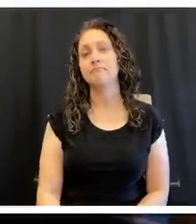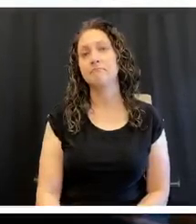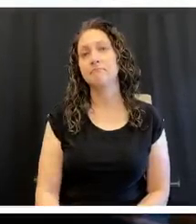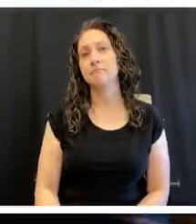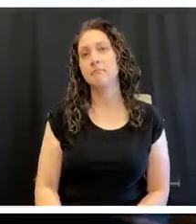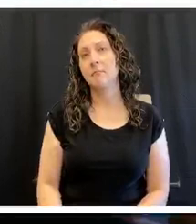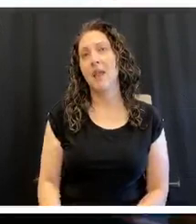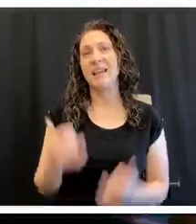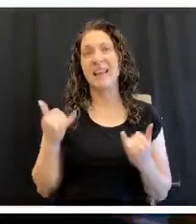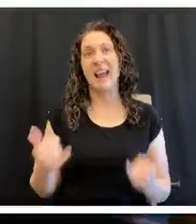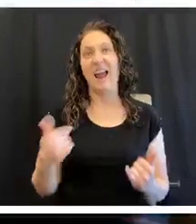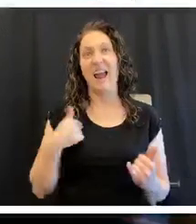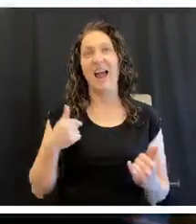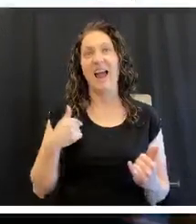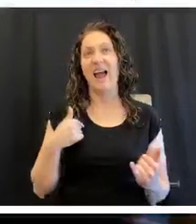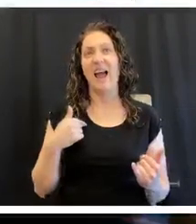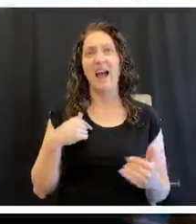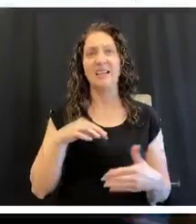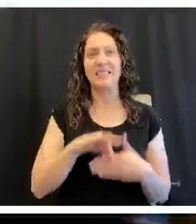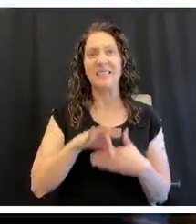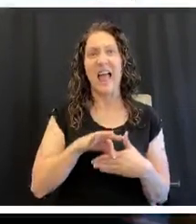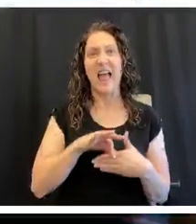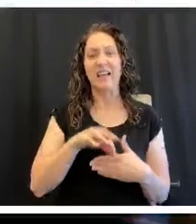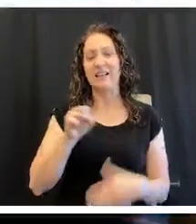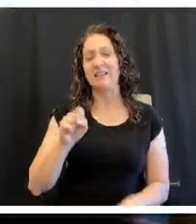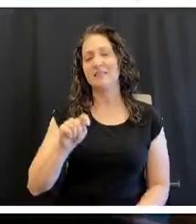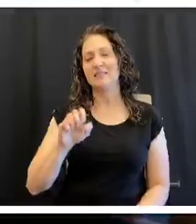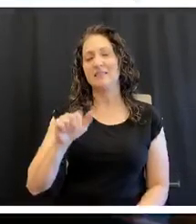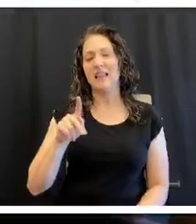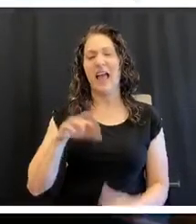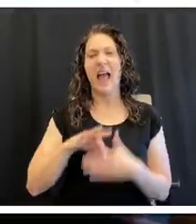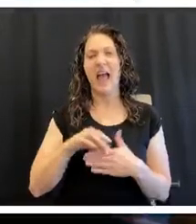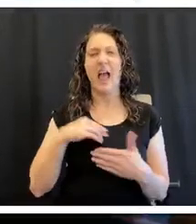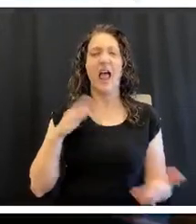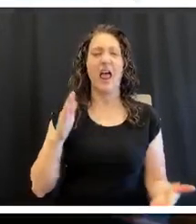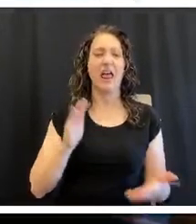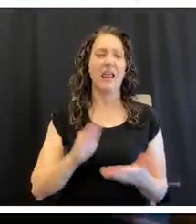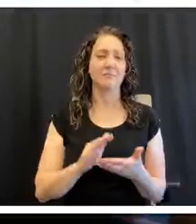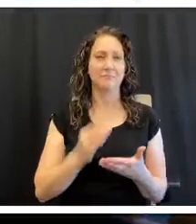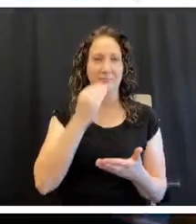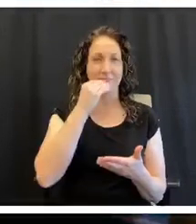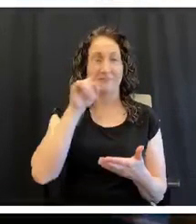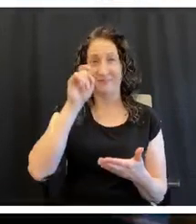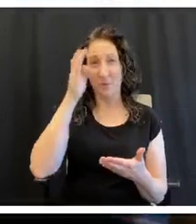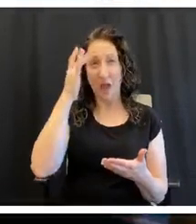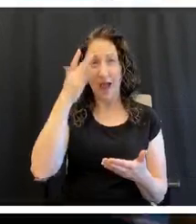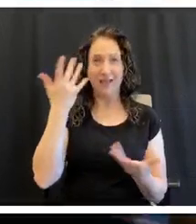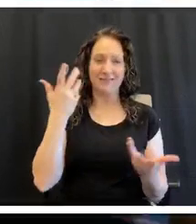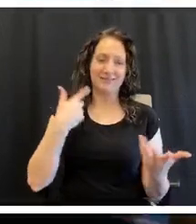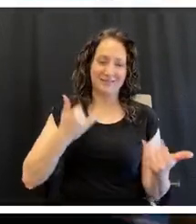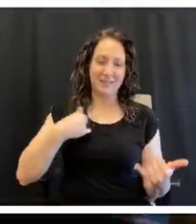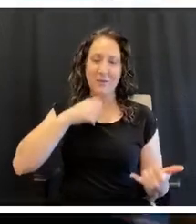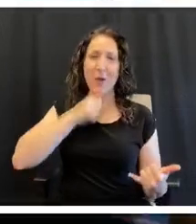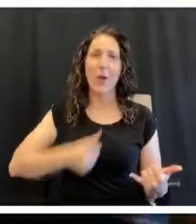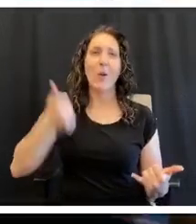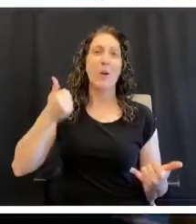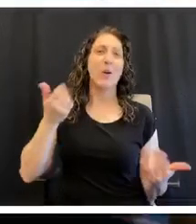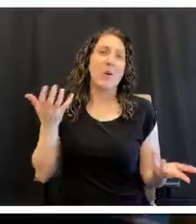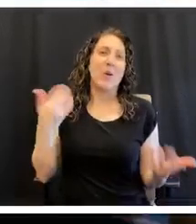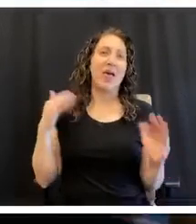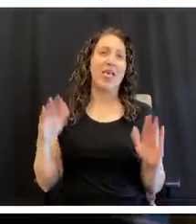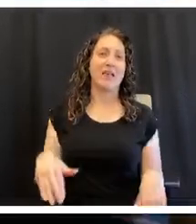I'm becoming less and less a steak person. If you could believe that, don't ask me why. I think it's old age, but, um,